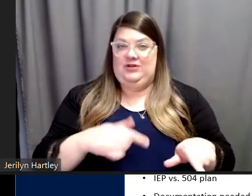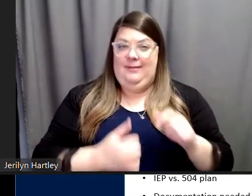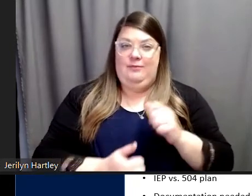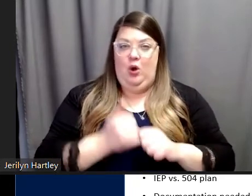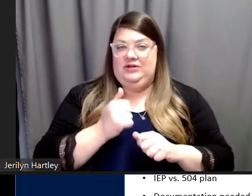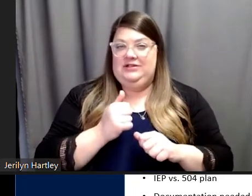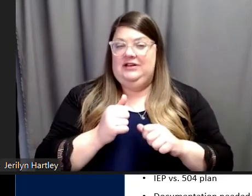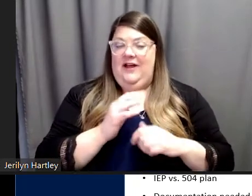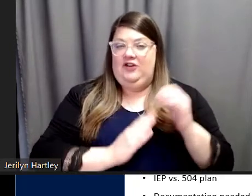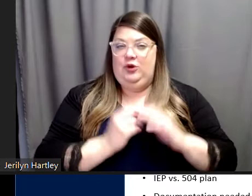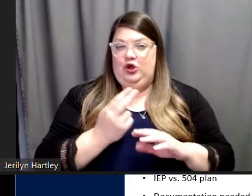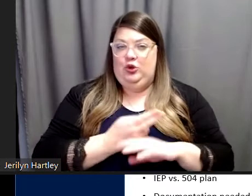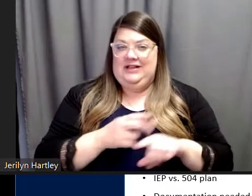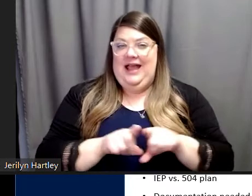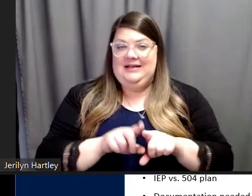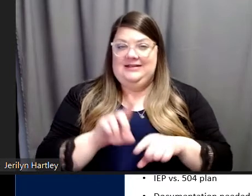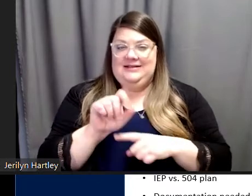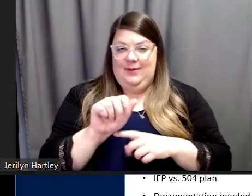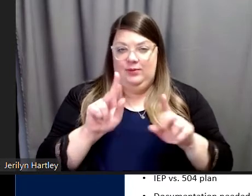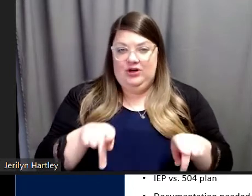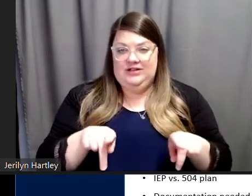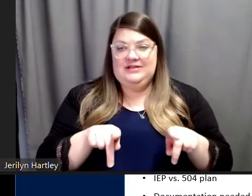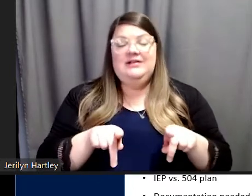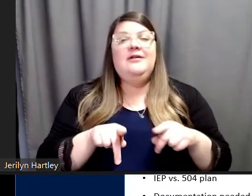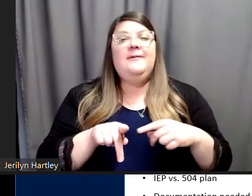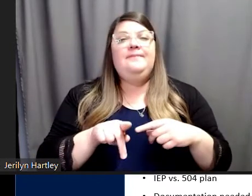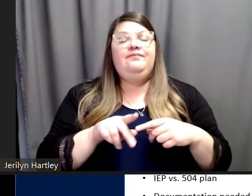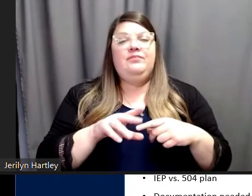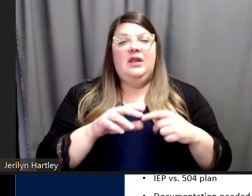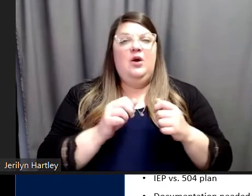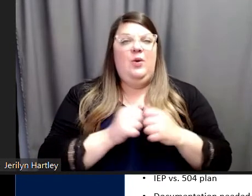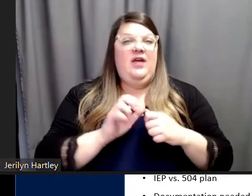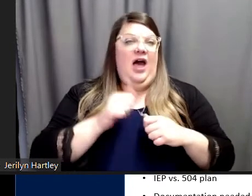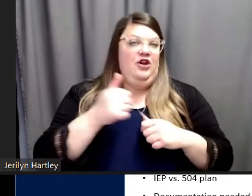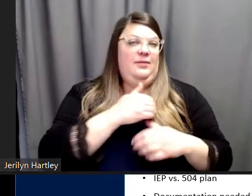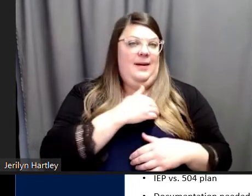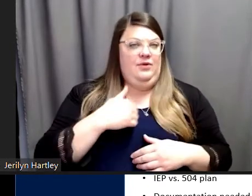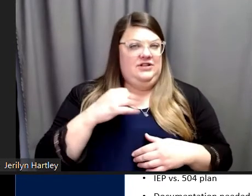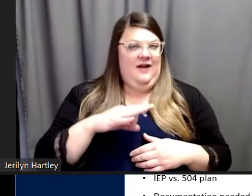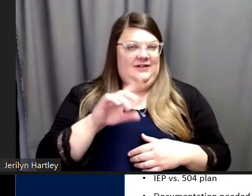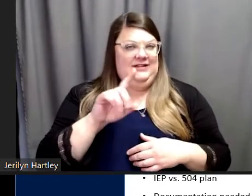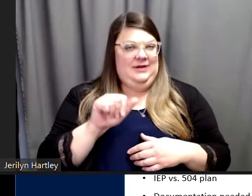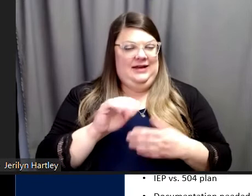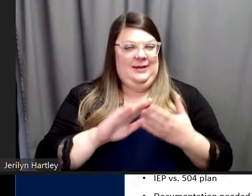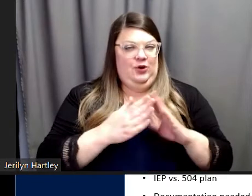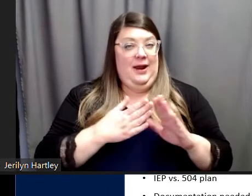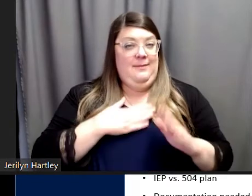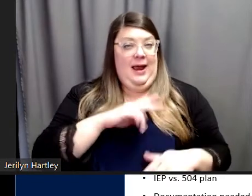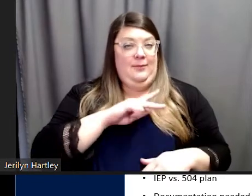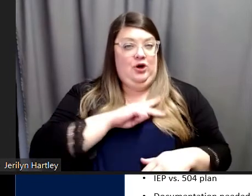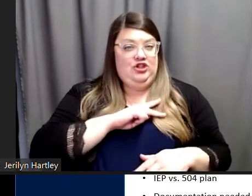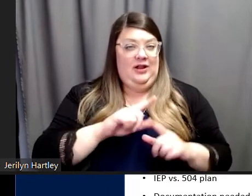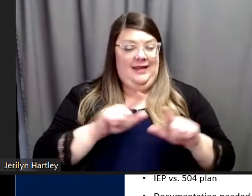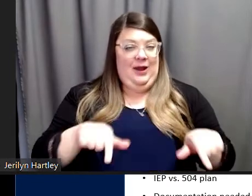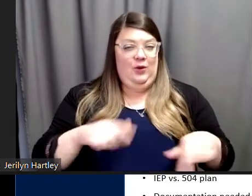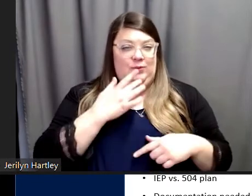using as a disabled person, amongst other members of the disability community as well. My personal language preference is